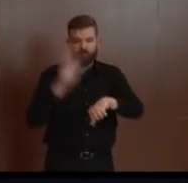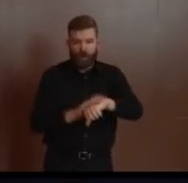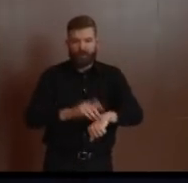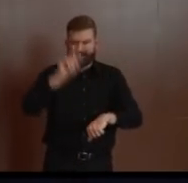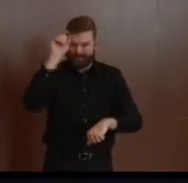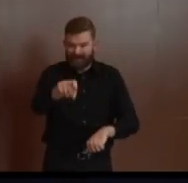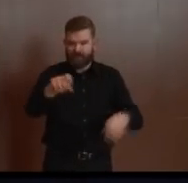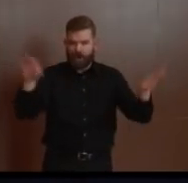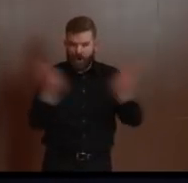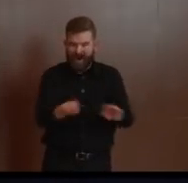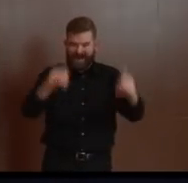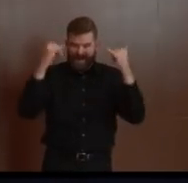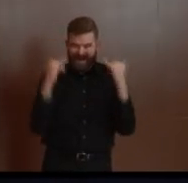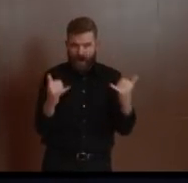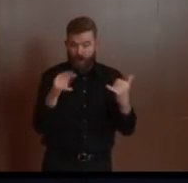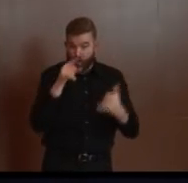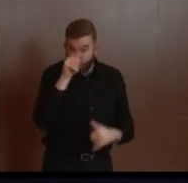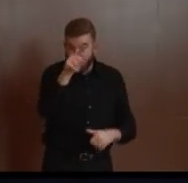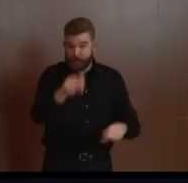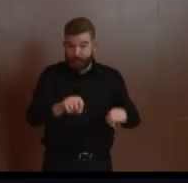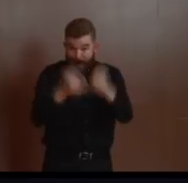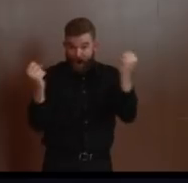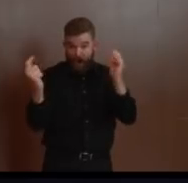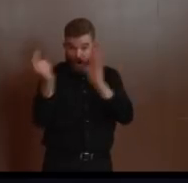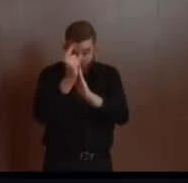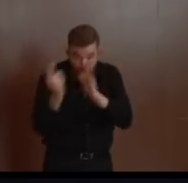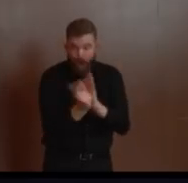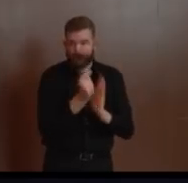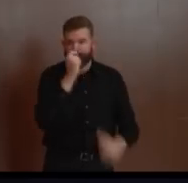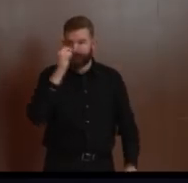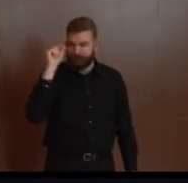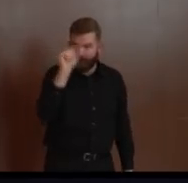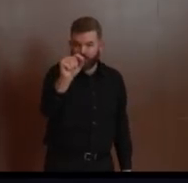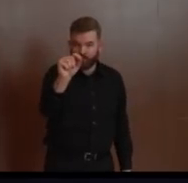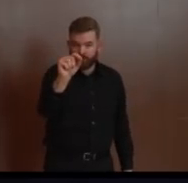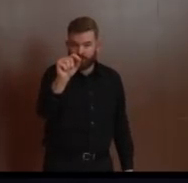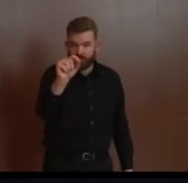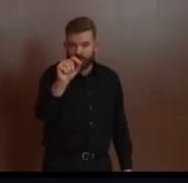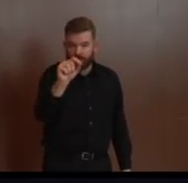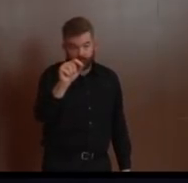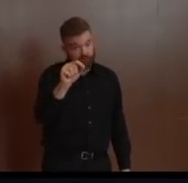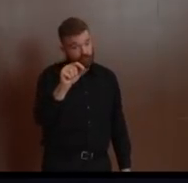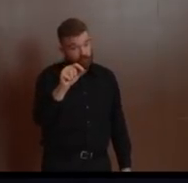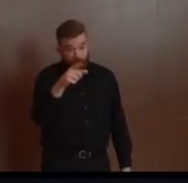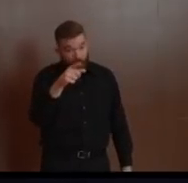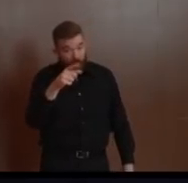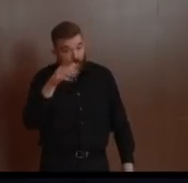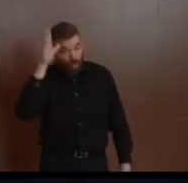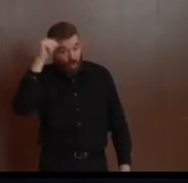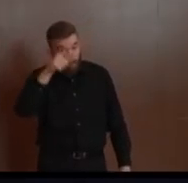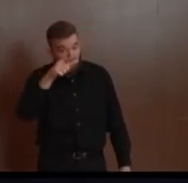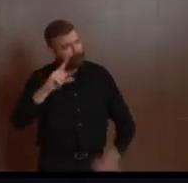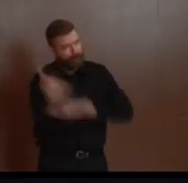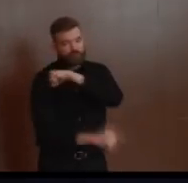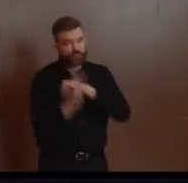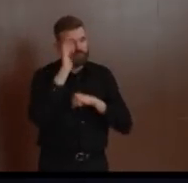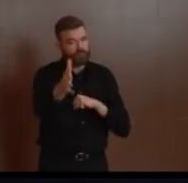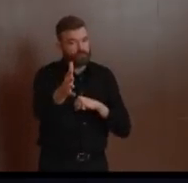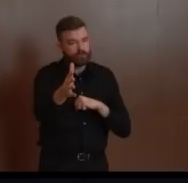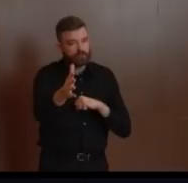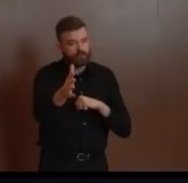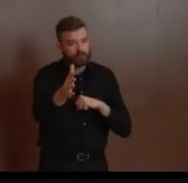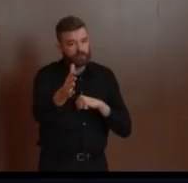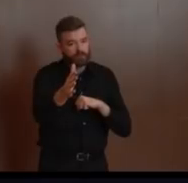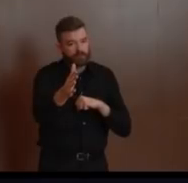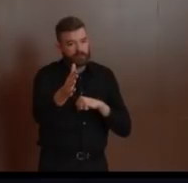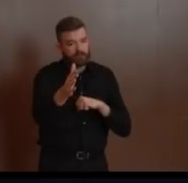will be held accountable. The same goes for individuals. If you and your friends decide to throw a party at your home and you invite 20 of your